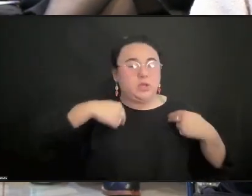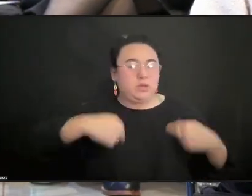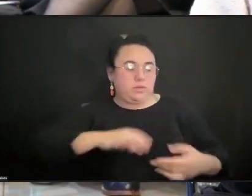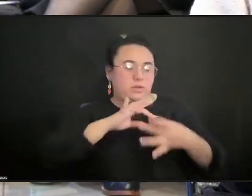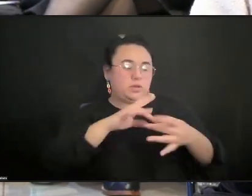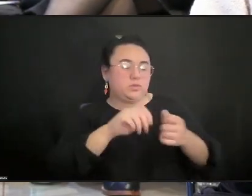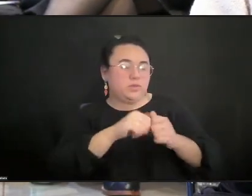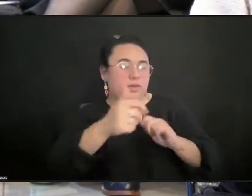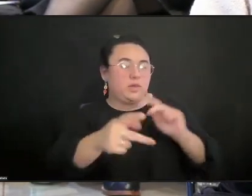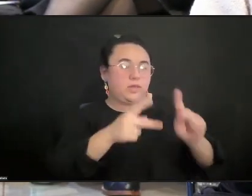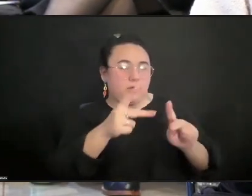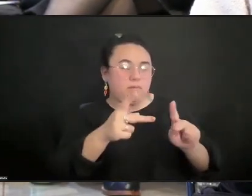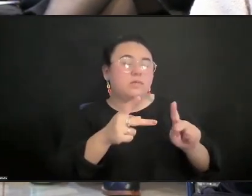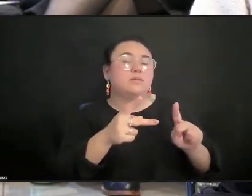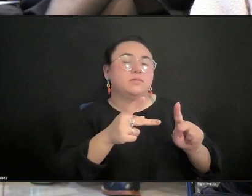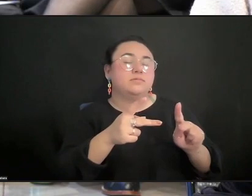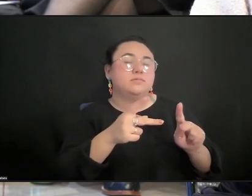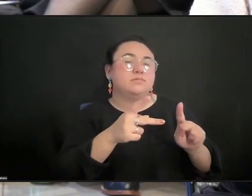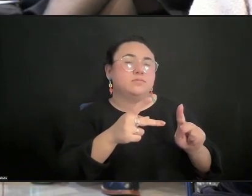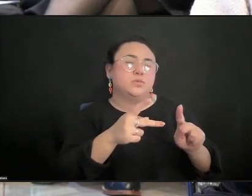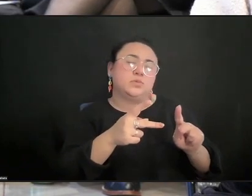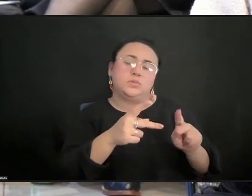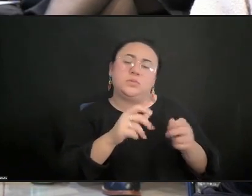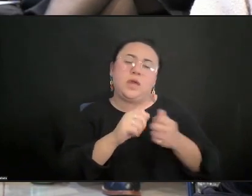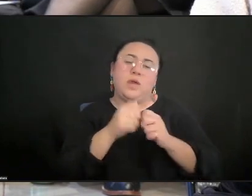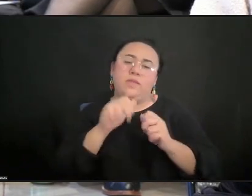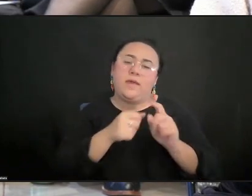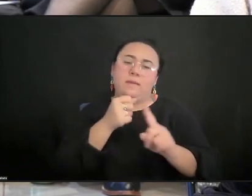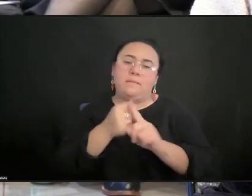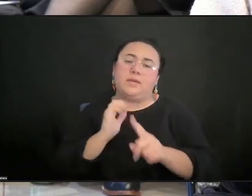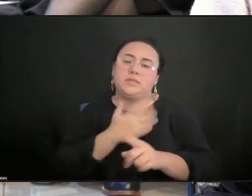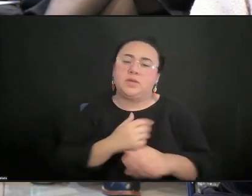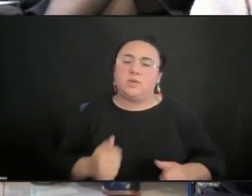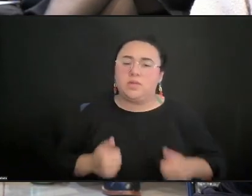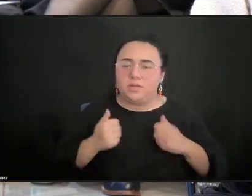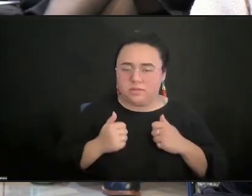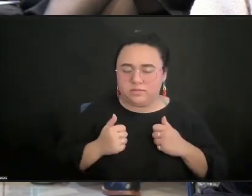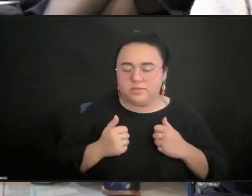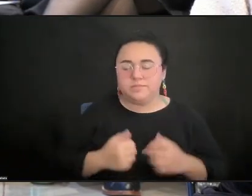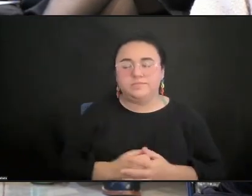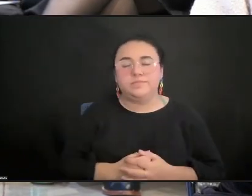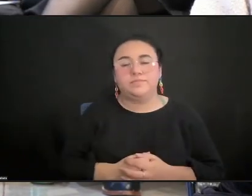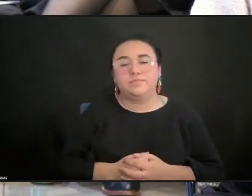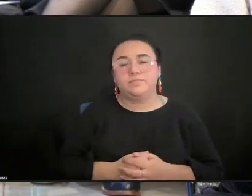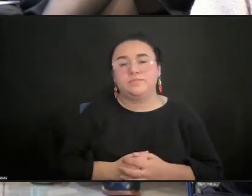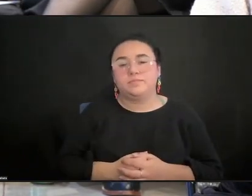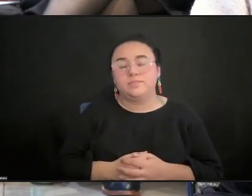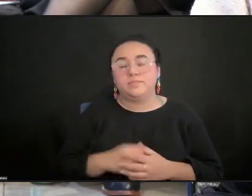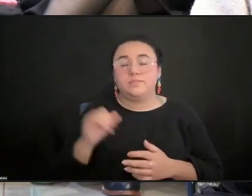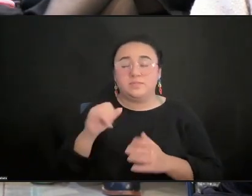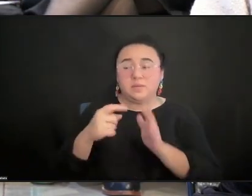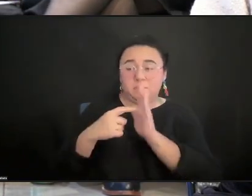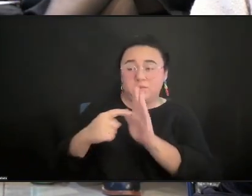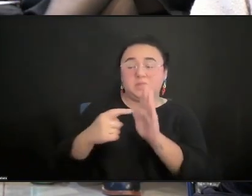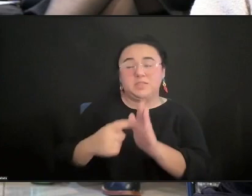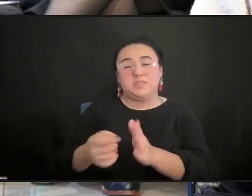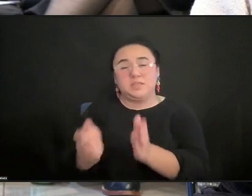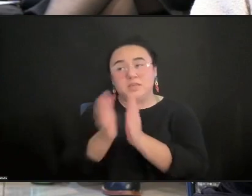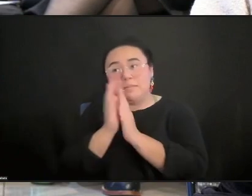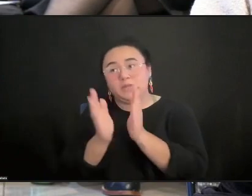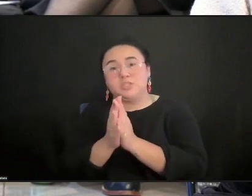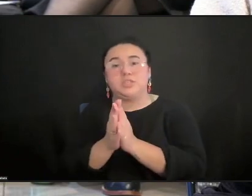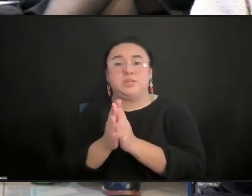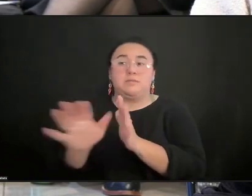our lives. Finally, I think presenting, commissioning, being an artist or